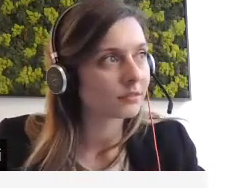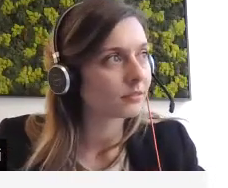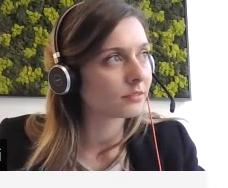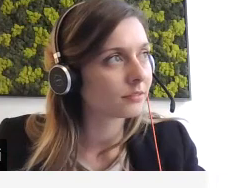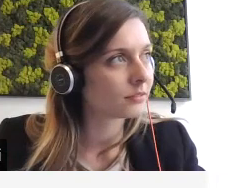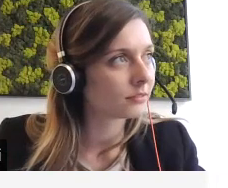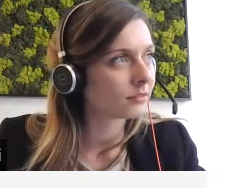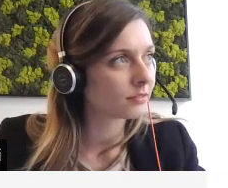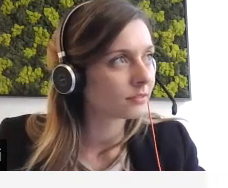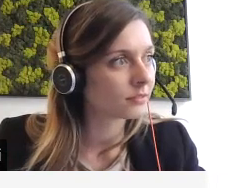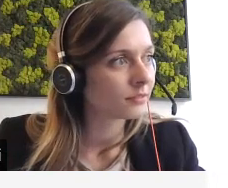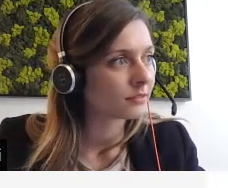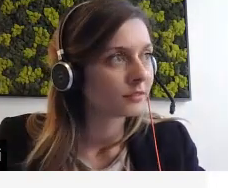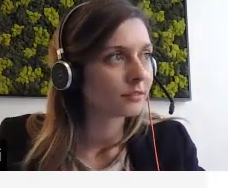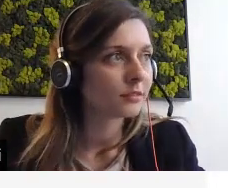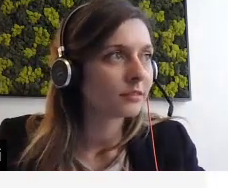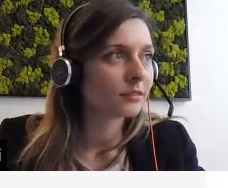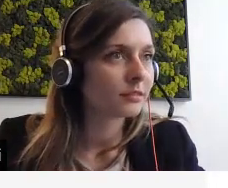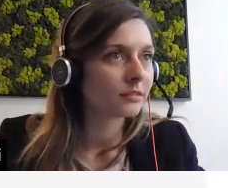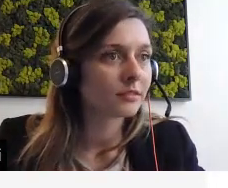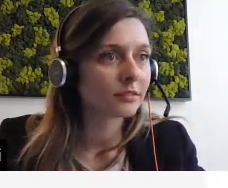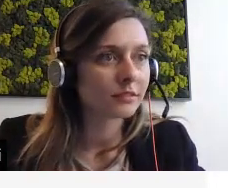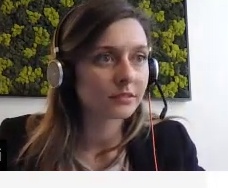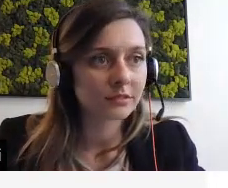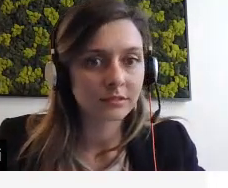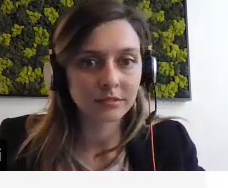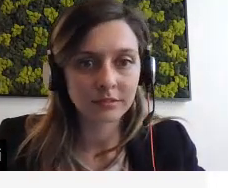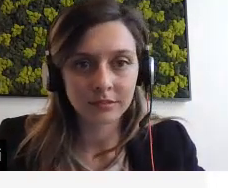Okay. Okay. Okay.